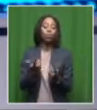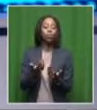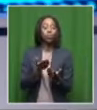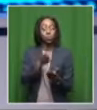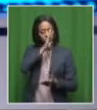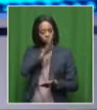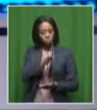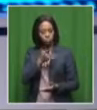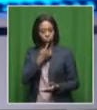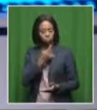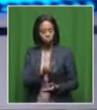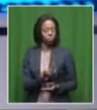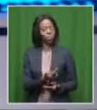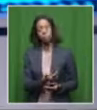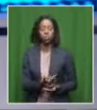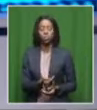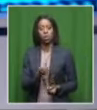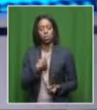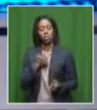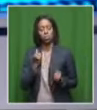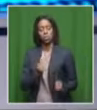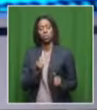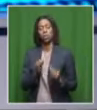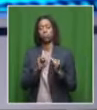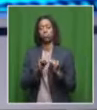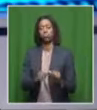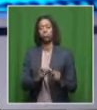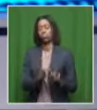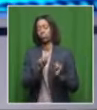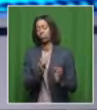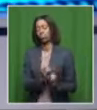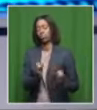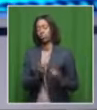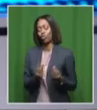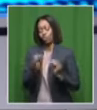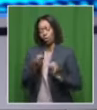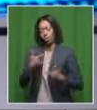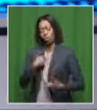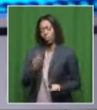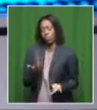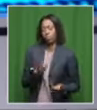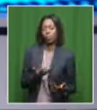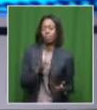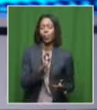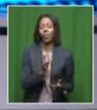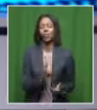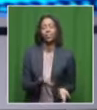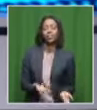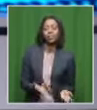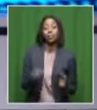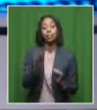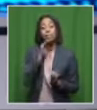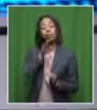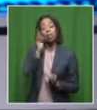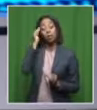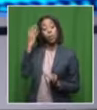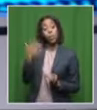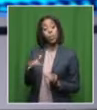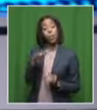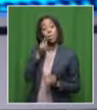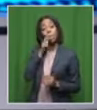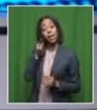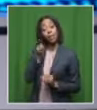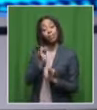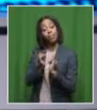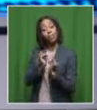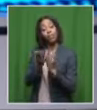determined that I'm going to smoke Hubli. It's not harmful. It hasn't done anything to me. But then again, this is something interesting. The gentleman